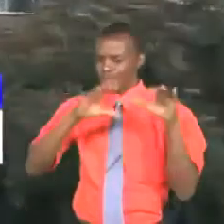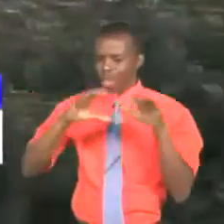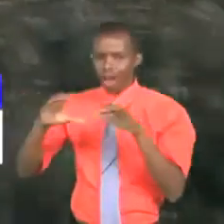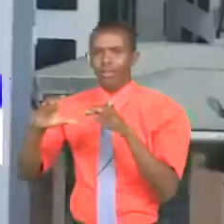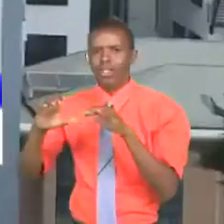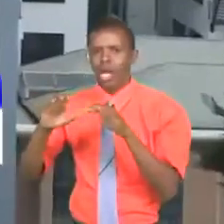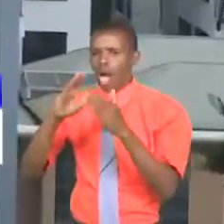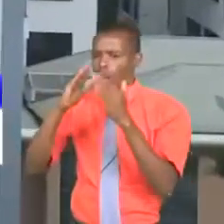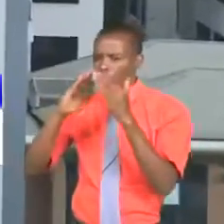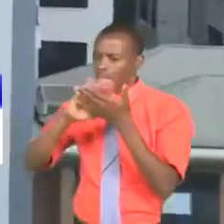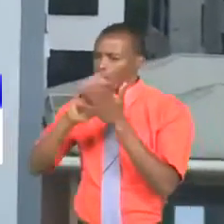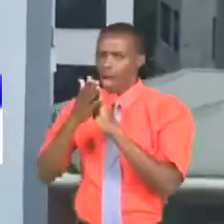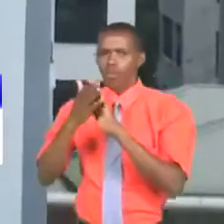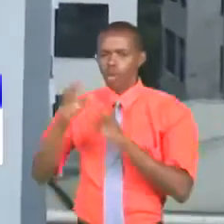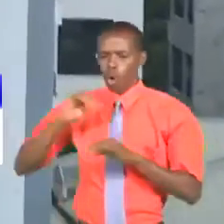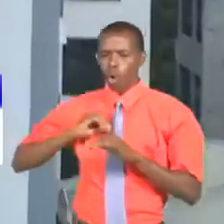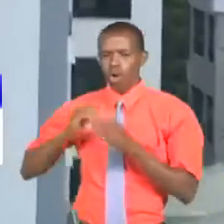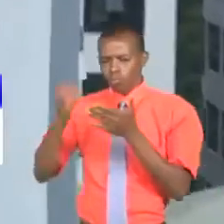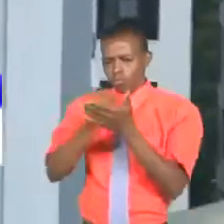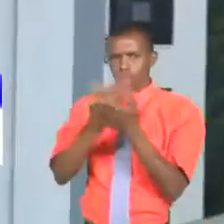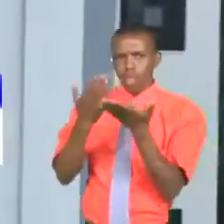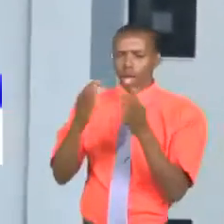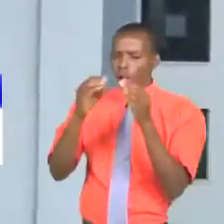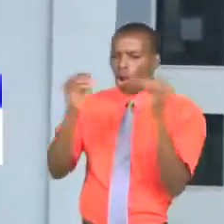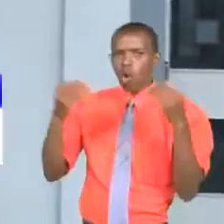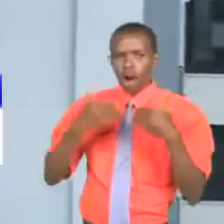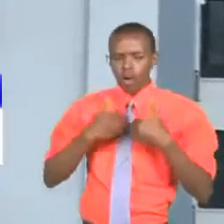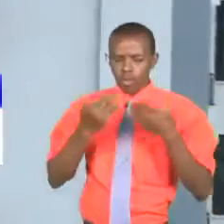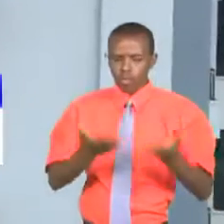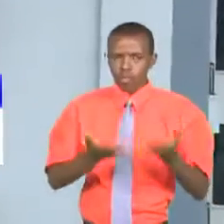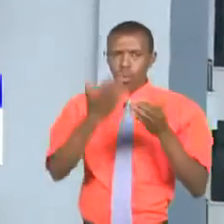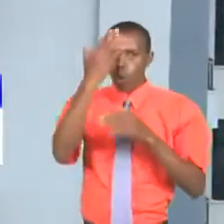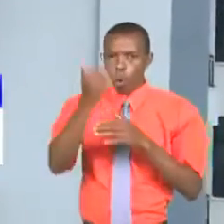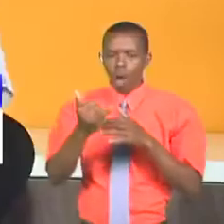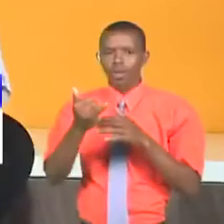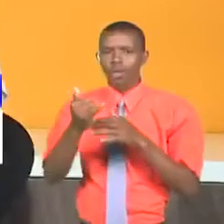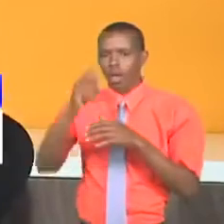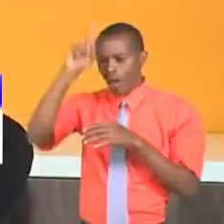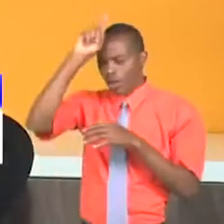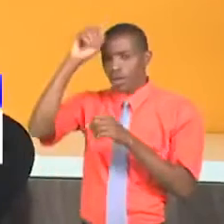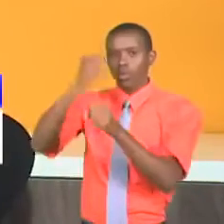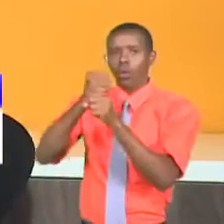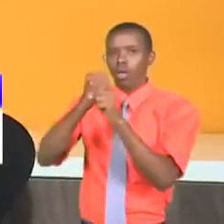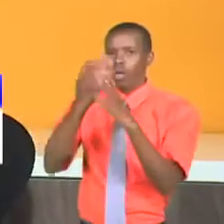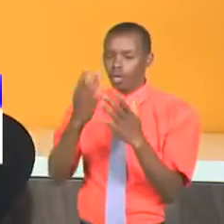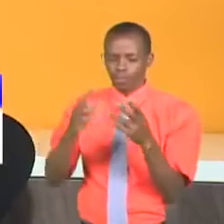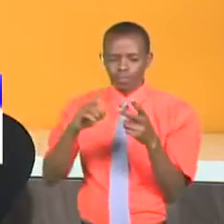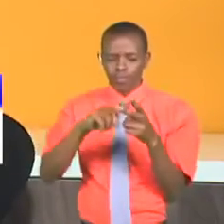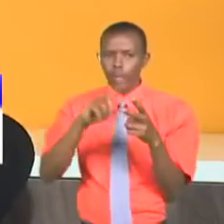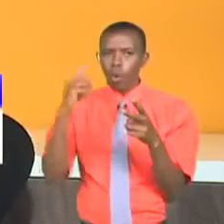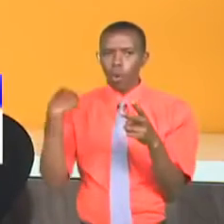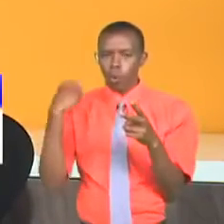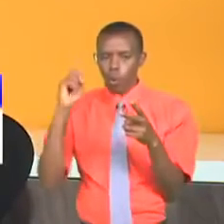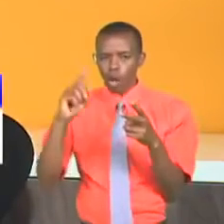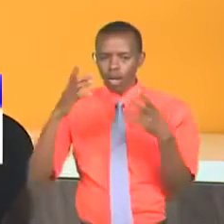with filling empty apartments, but owners of the office spaces might take longer to recover due to remote working. Several things will happen. Number one is that